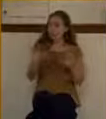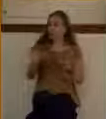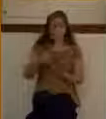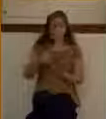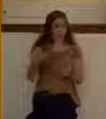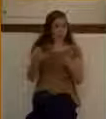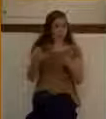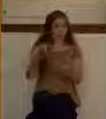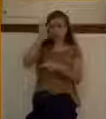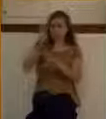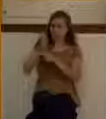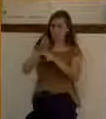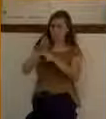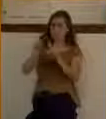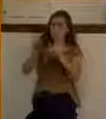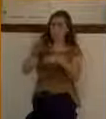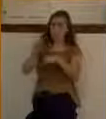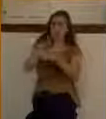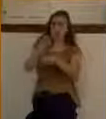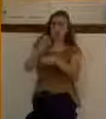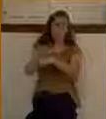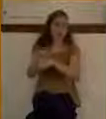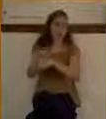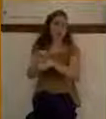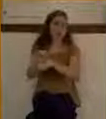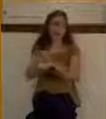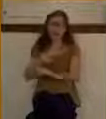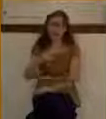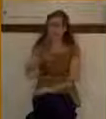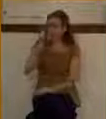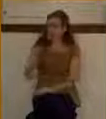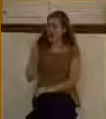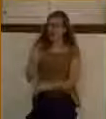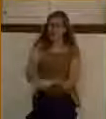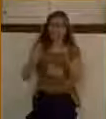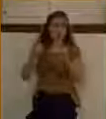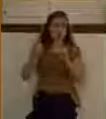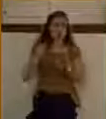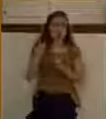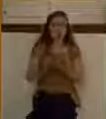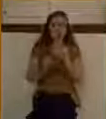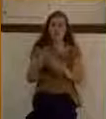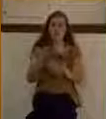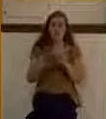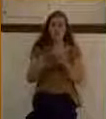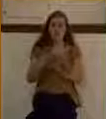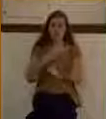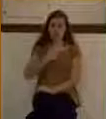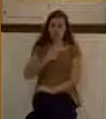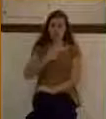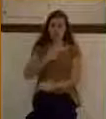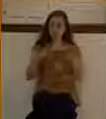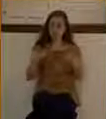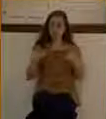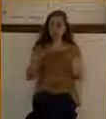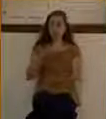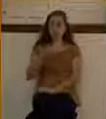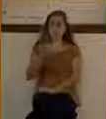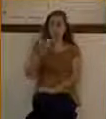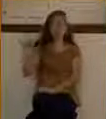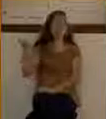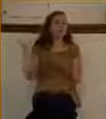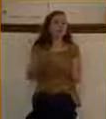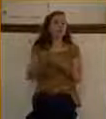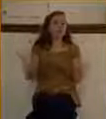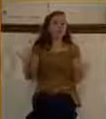faithful to the synagogue. I've never hurt anyone. I've tried to do the best that I can. And